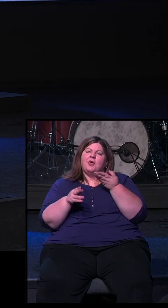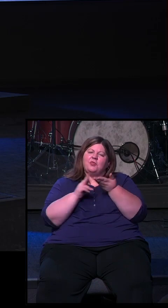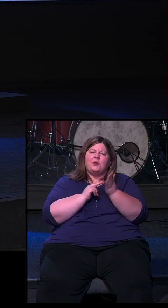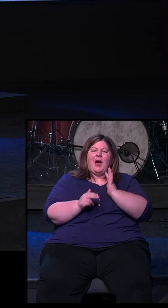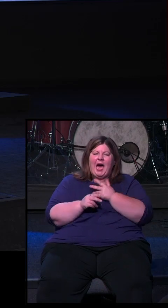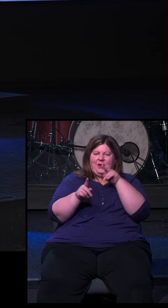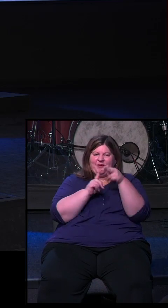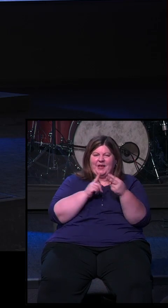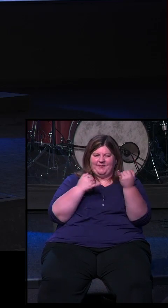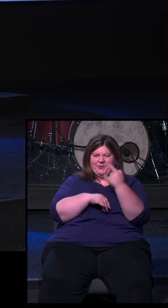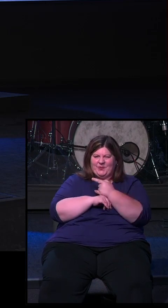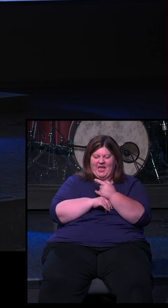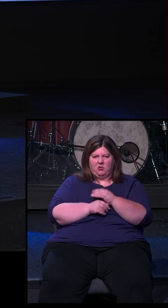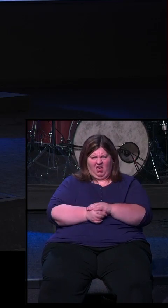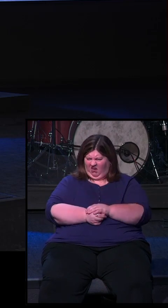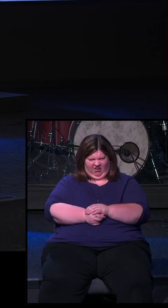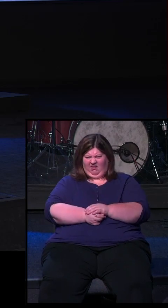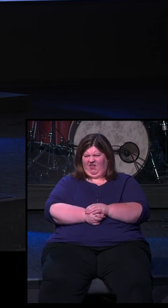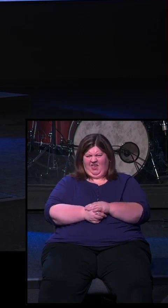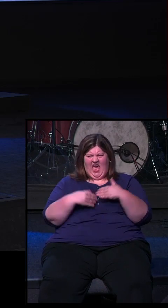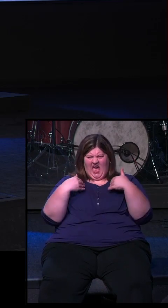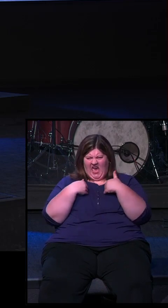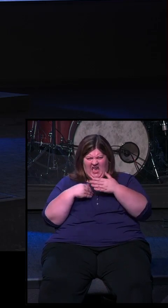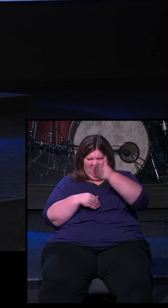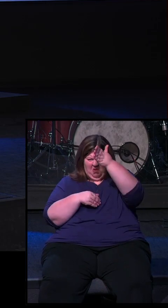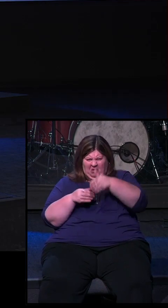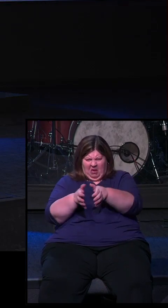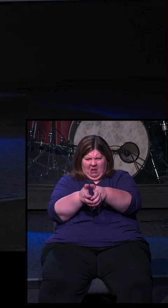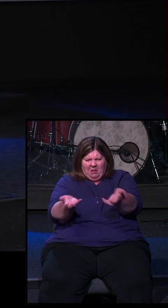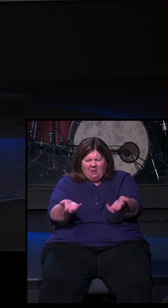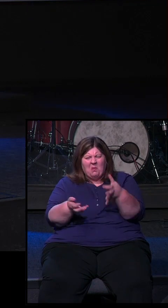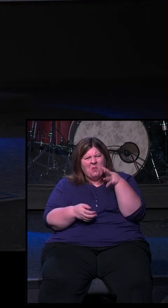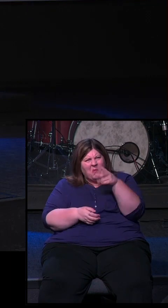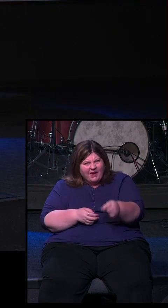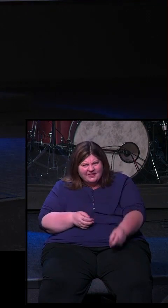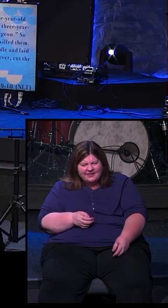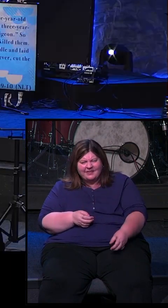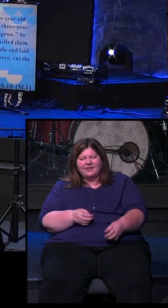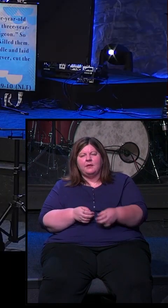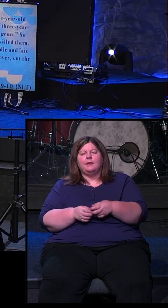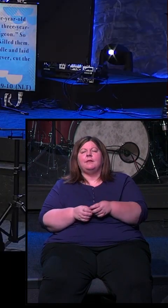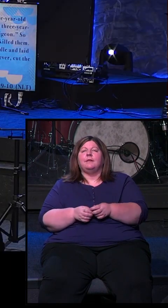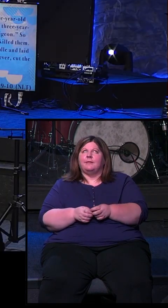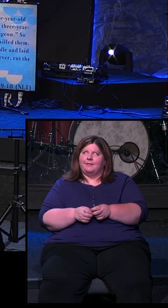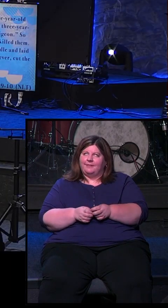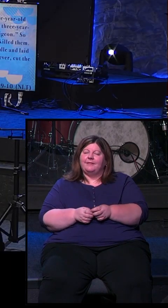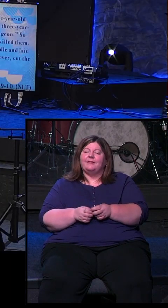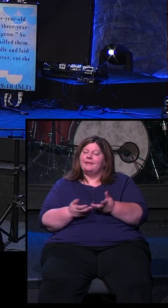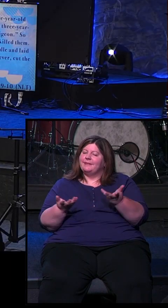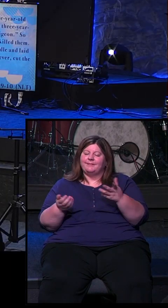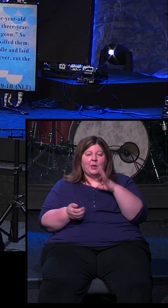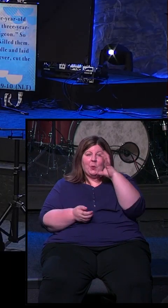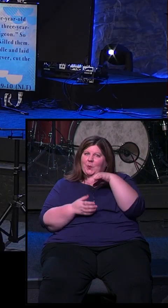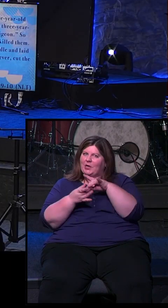modern eyes, and you're just like, what? What in the world is going on here? This is one of those just weird